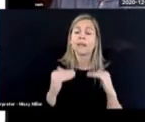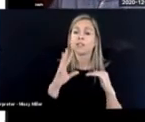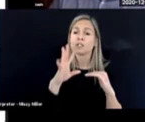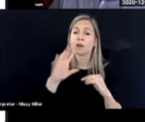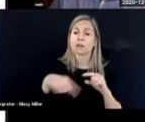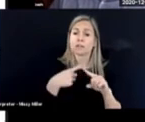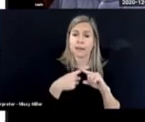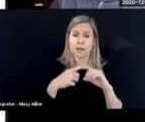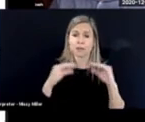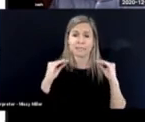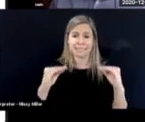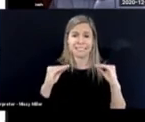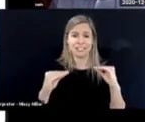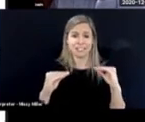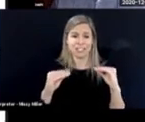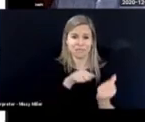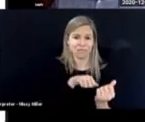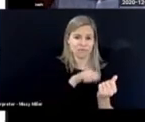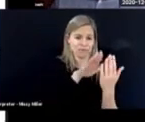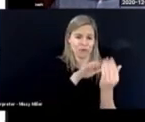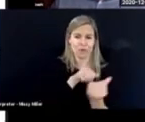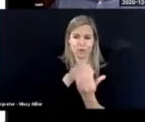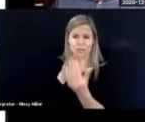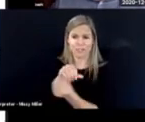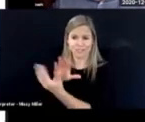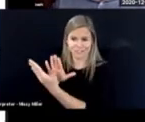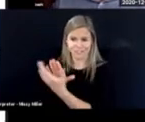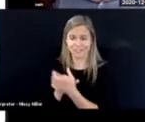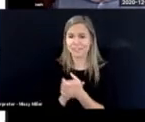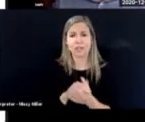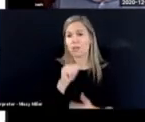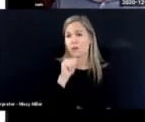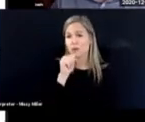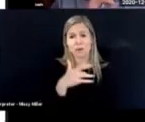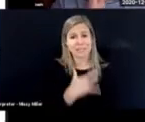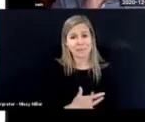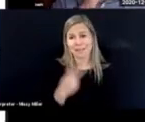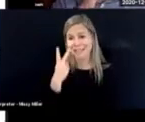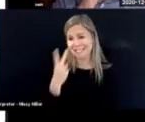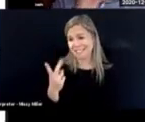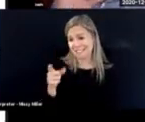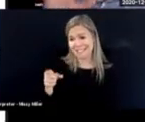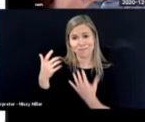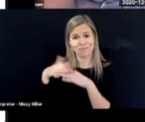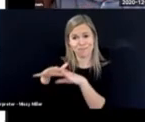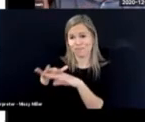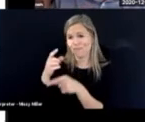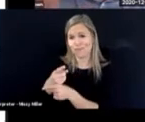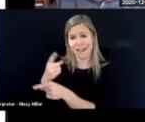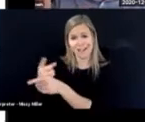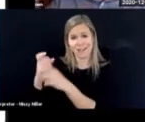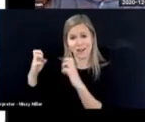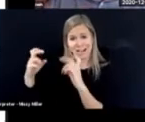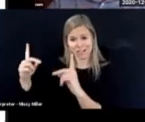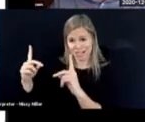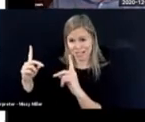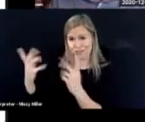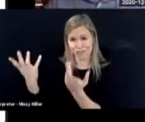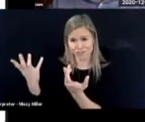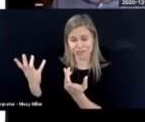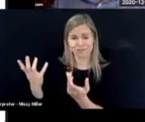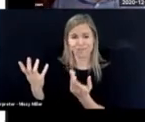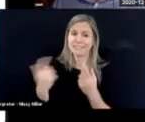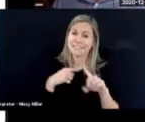teaching strategies. And again, these are not necessarily what you would find in regular educational